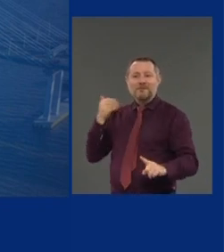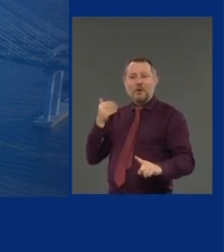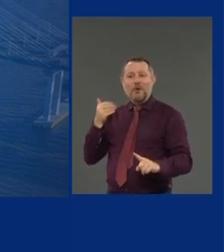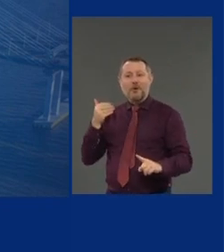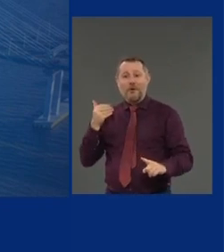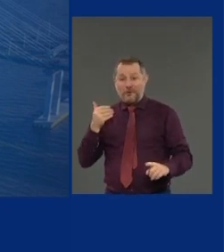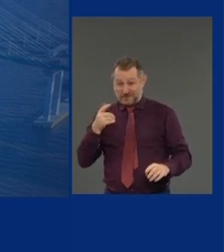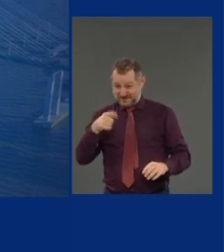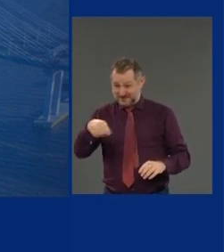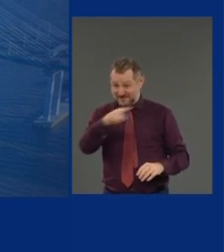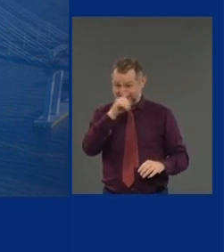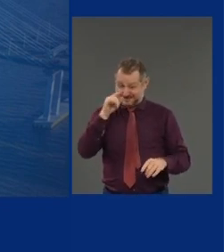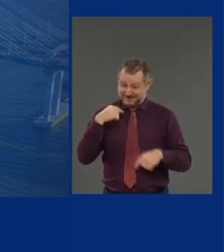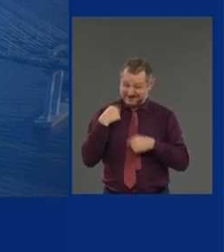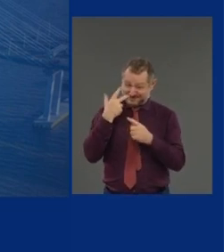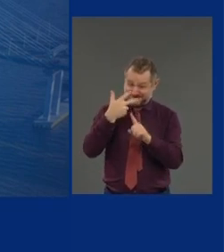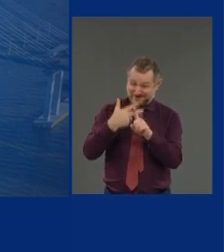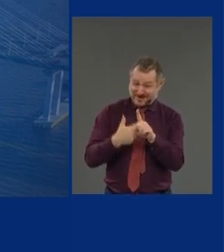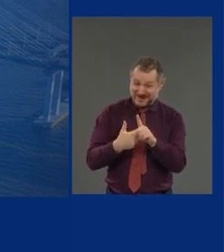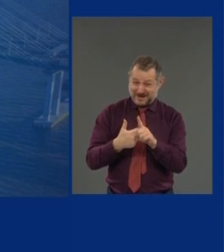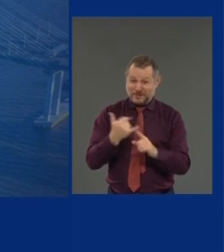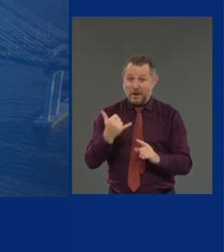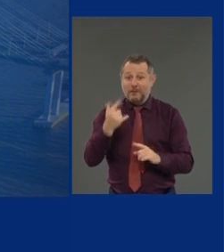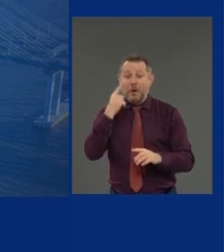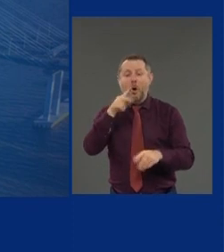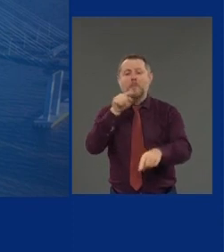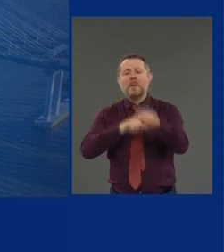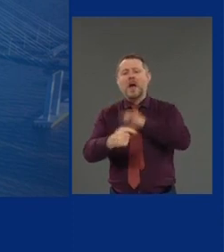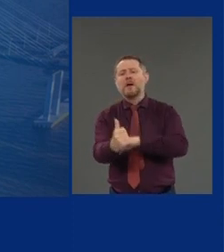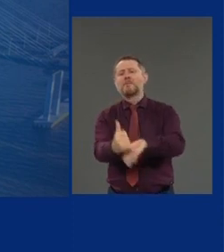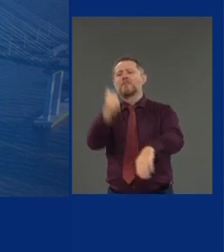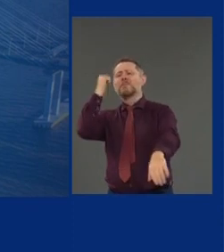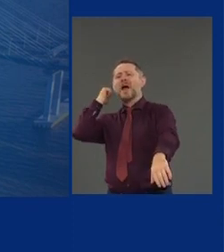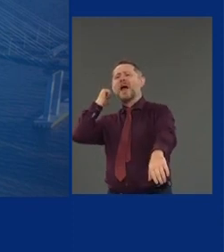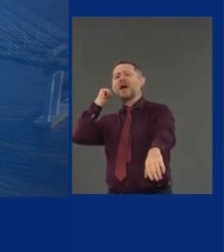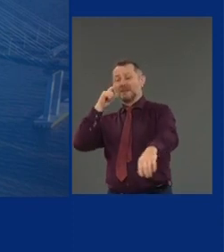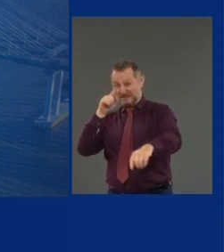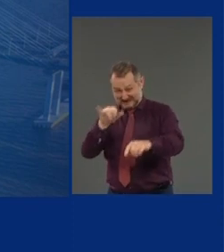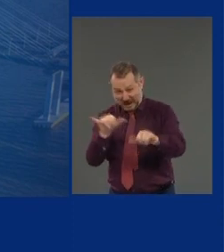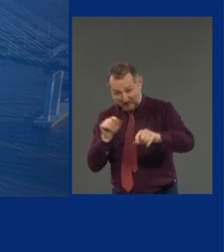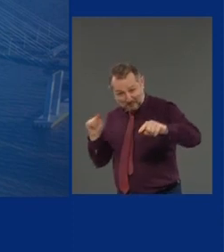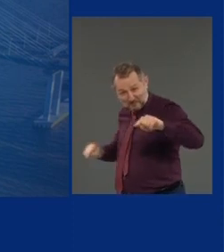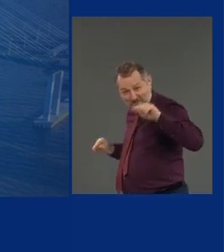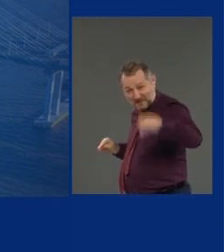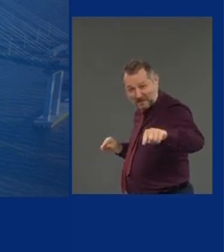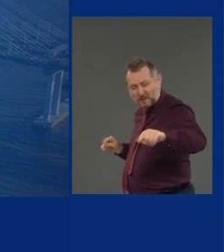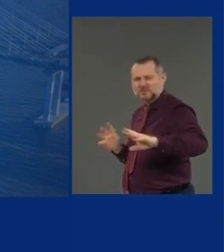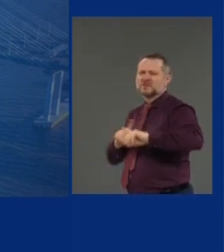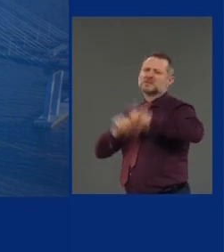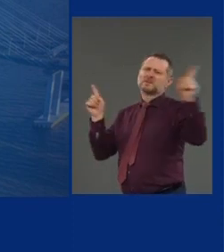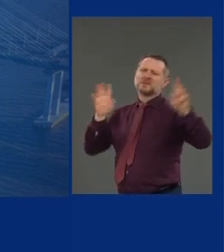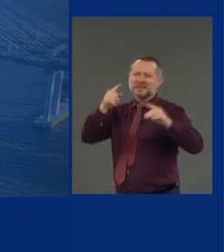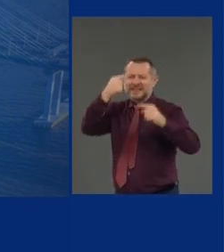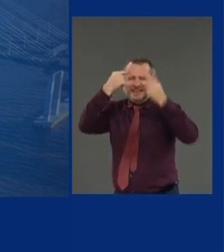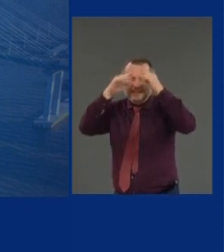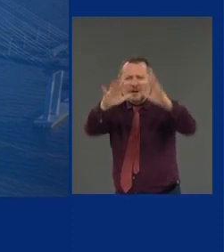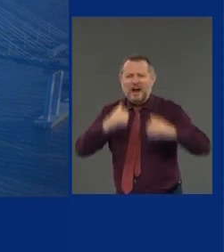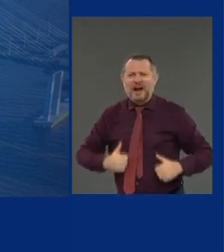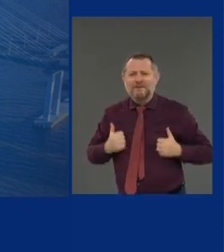It's not to go back where we were the day before the pandemic. Life is never about going backwards. Life is about going forwards.